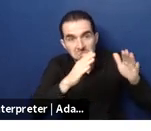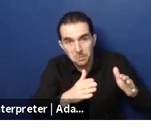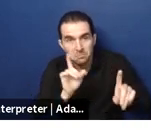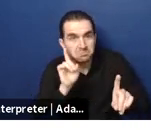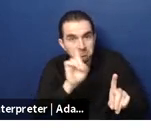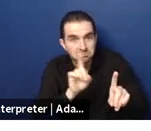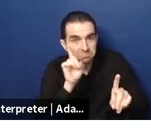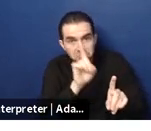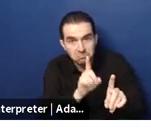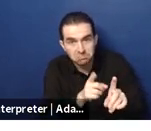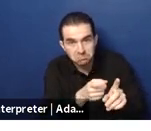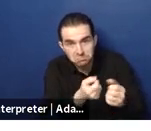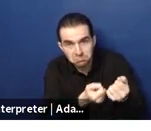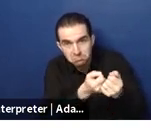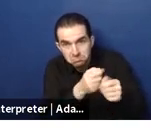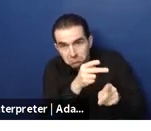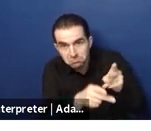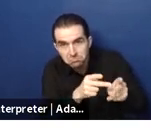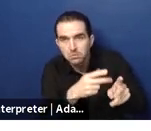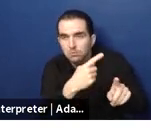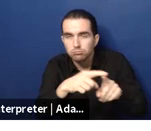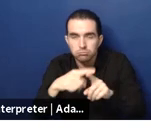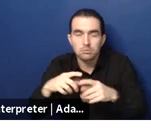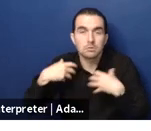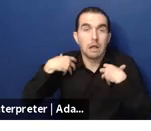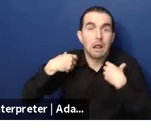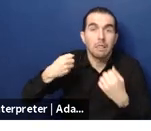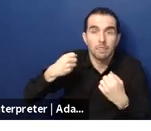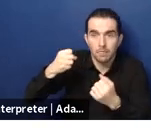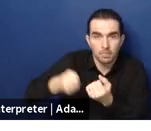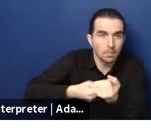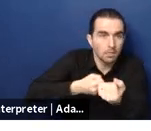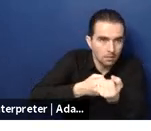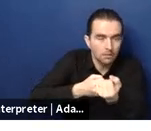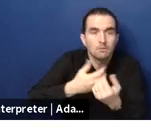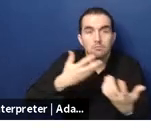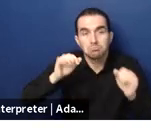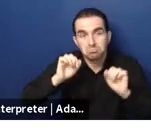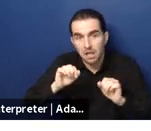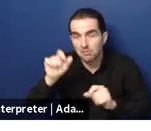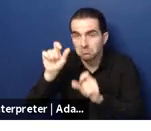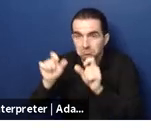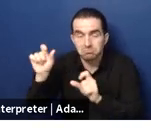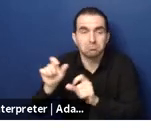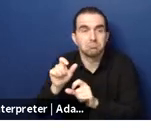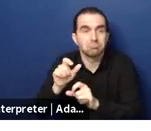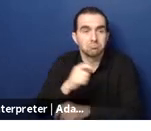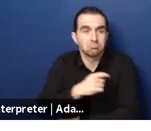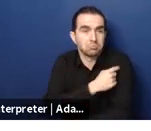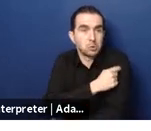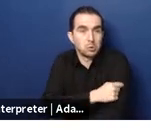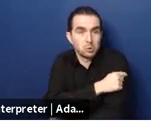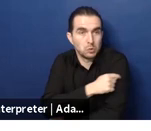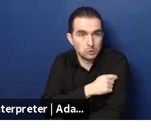devices and equipment or assisted devices as required um what is interesting about this it is actually funded